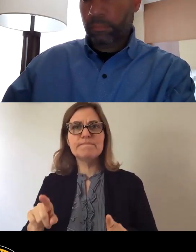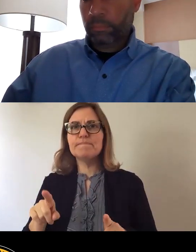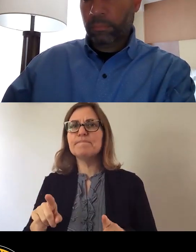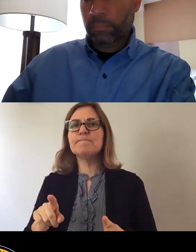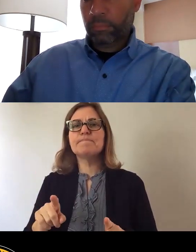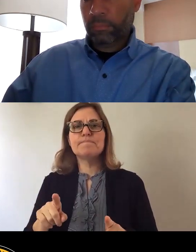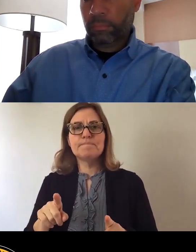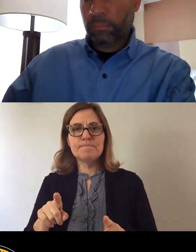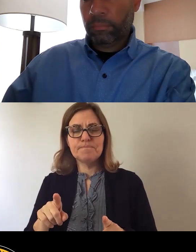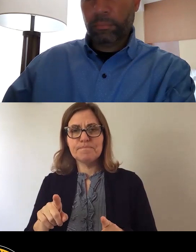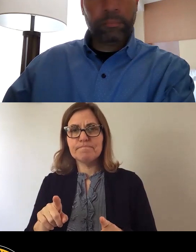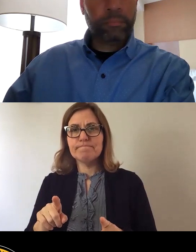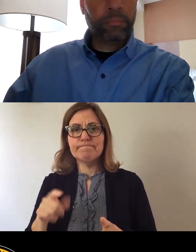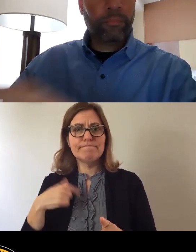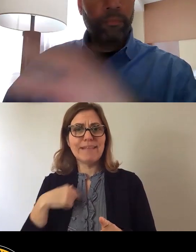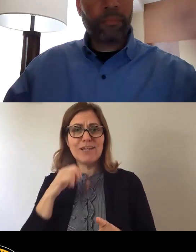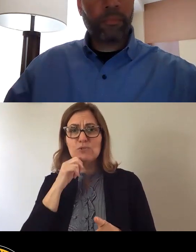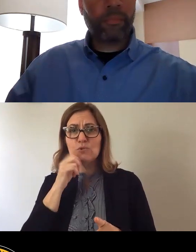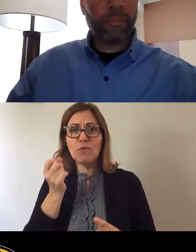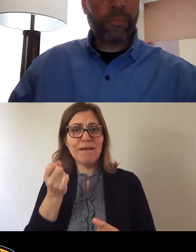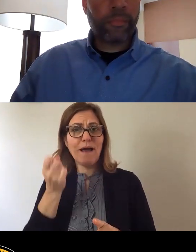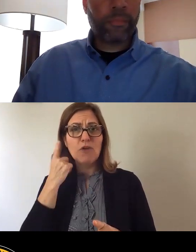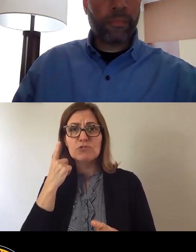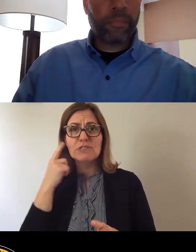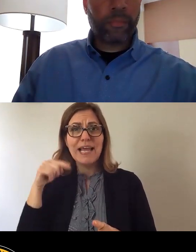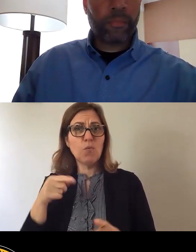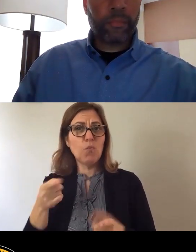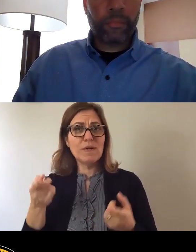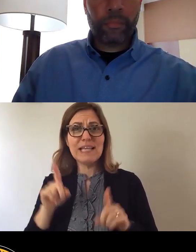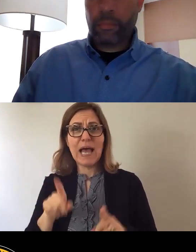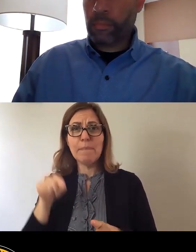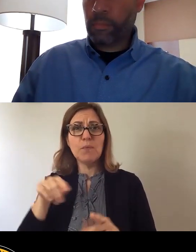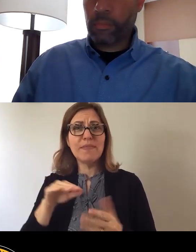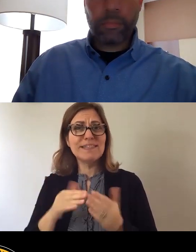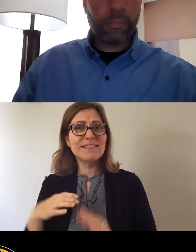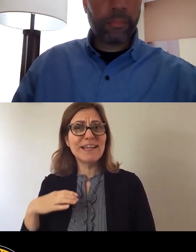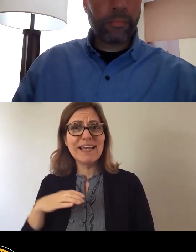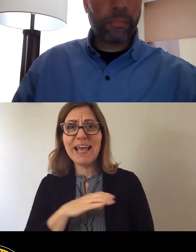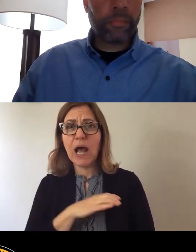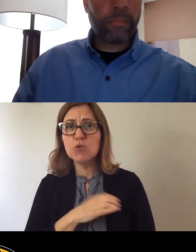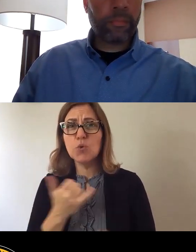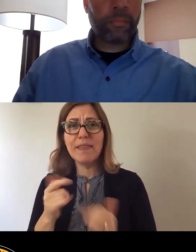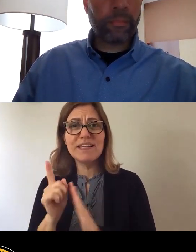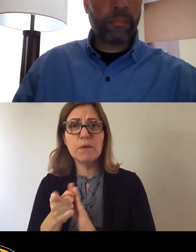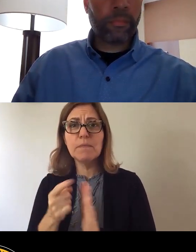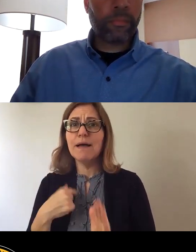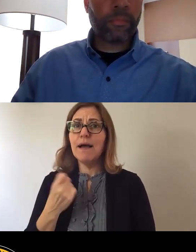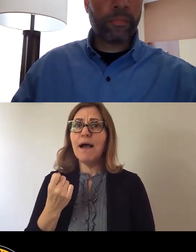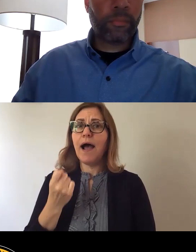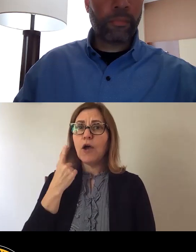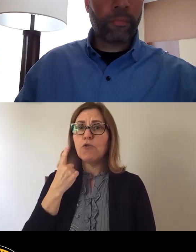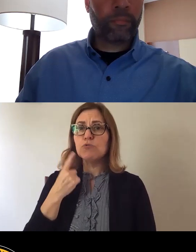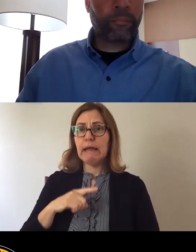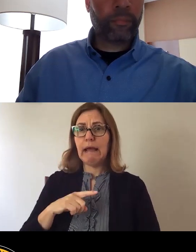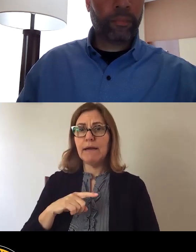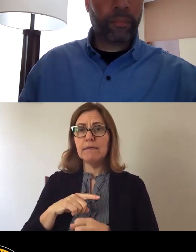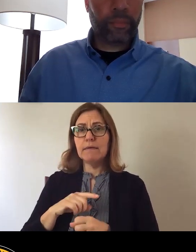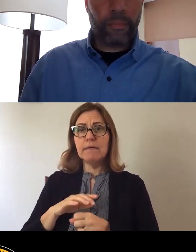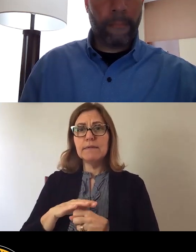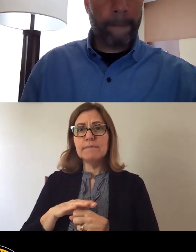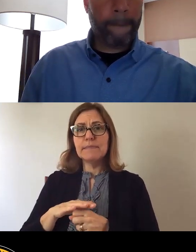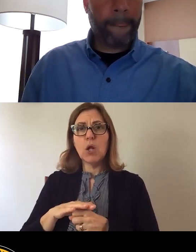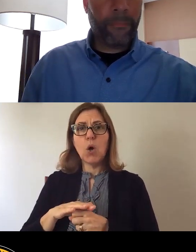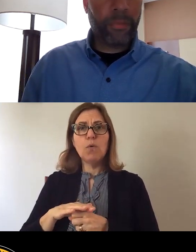I do not understand what is happening with this city council at this moment. I do understand the pressures of a councilman under a mayor strong